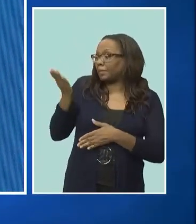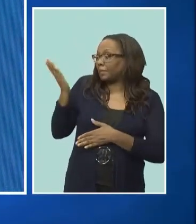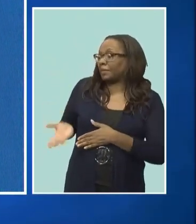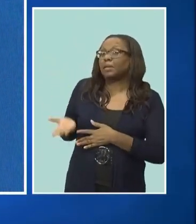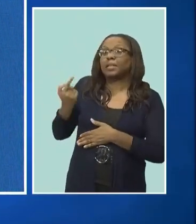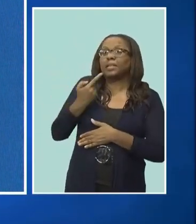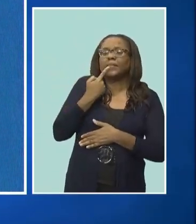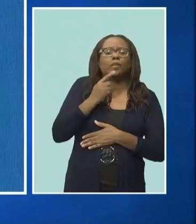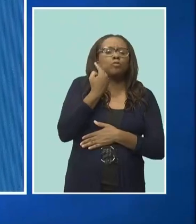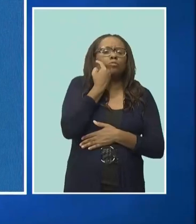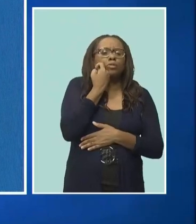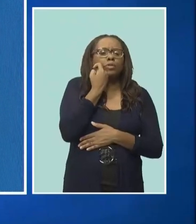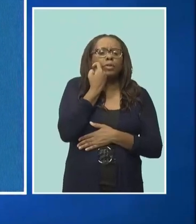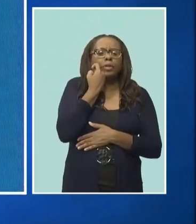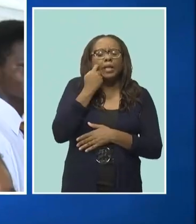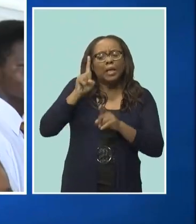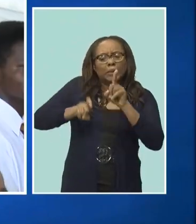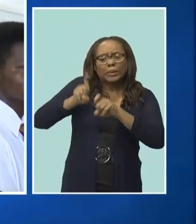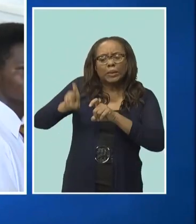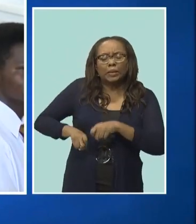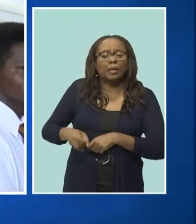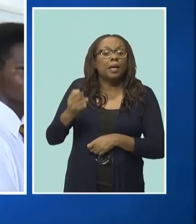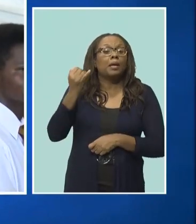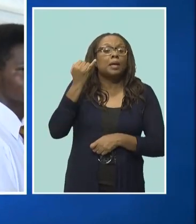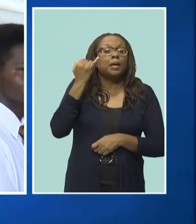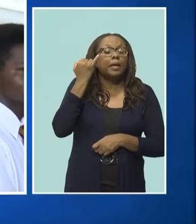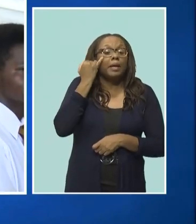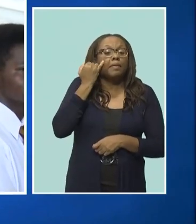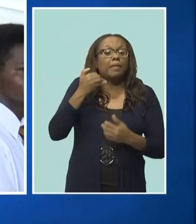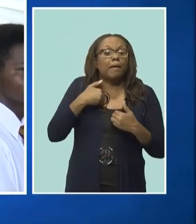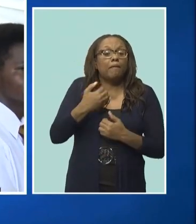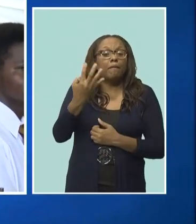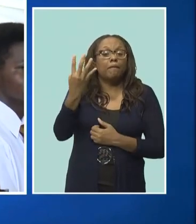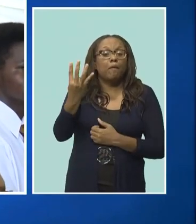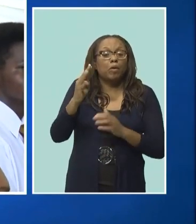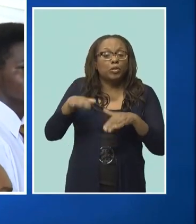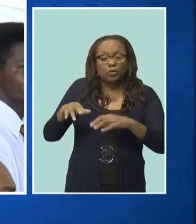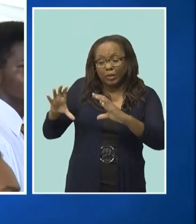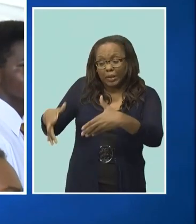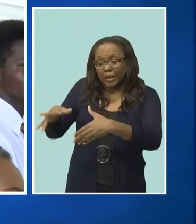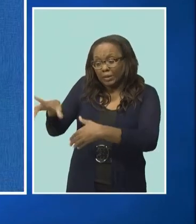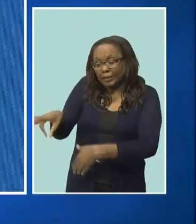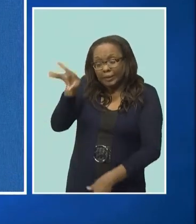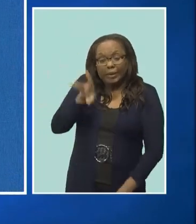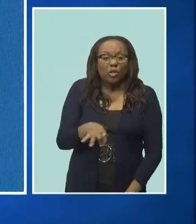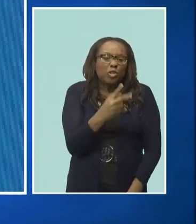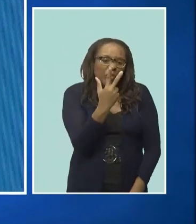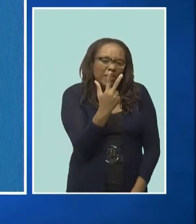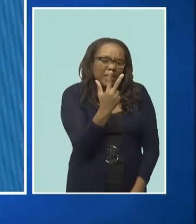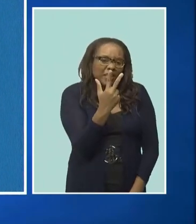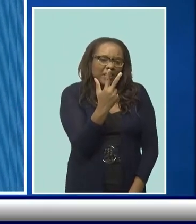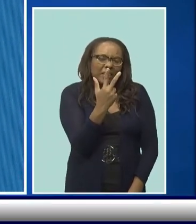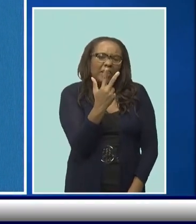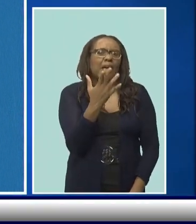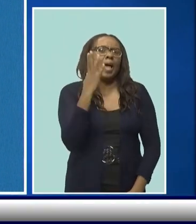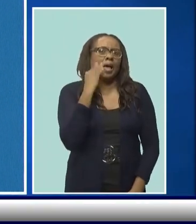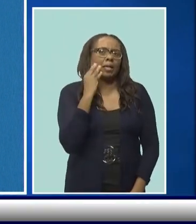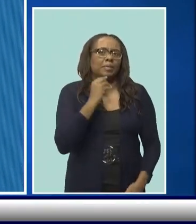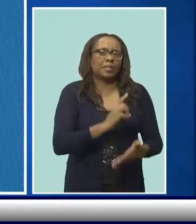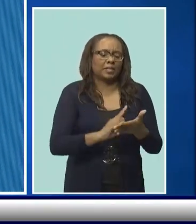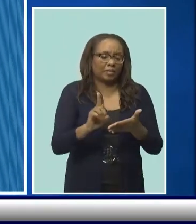recent poll showed that three out of four children and adolescents face it. In the lead-up to World Children's Day,